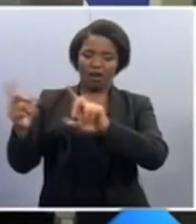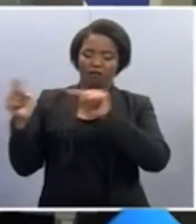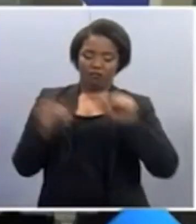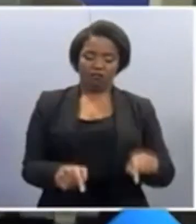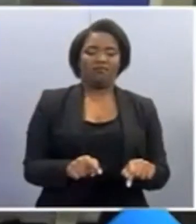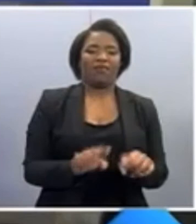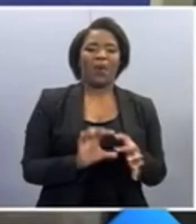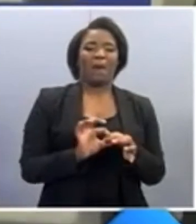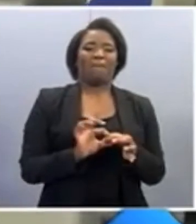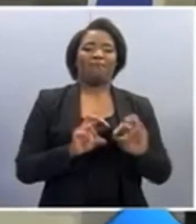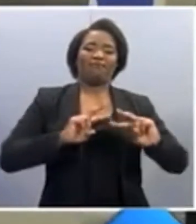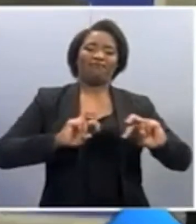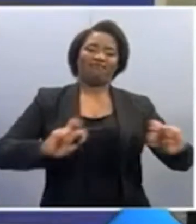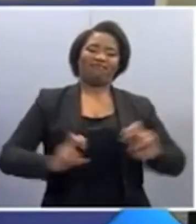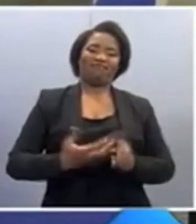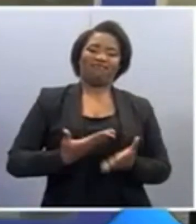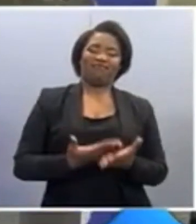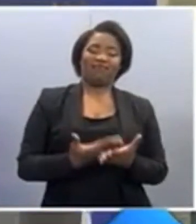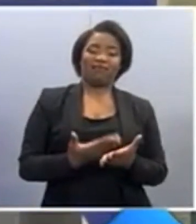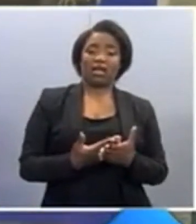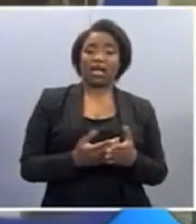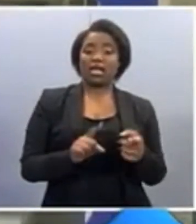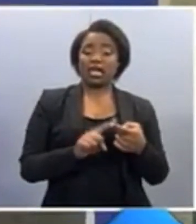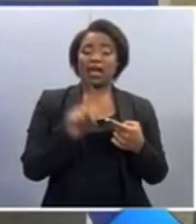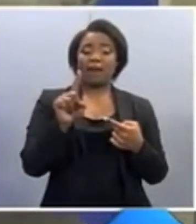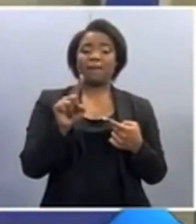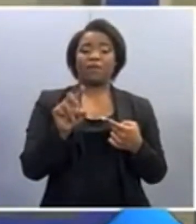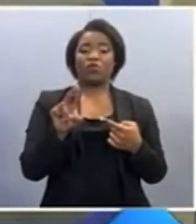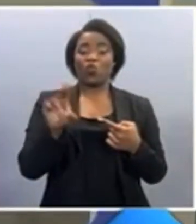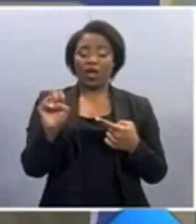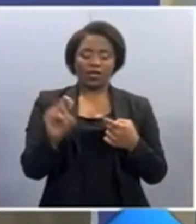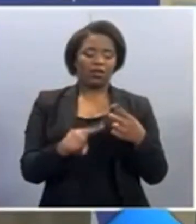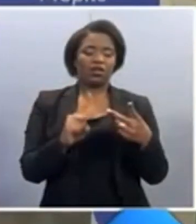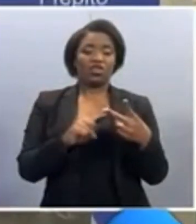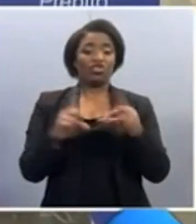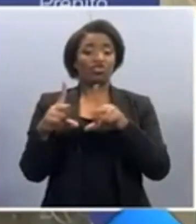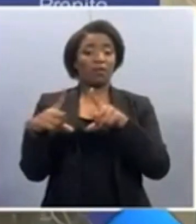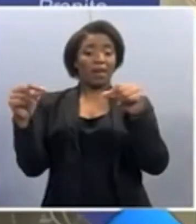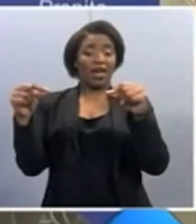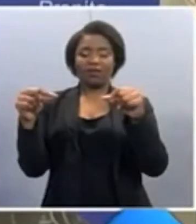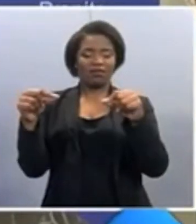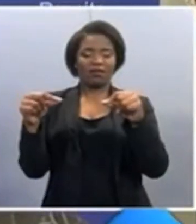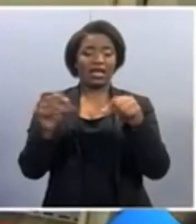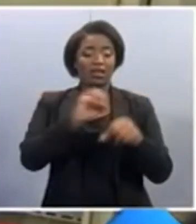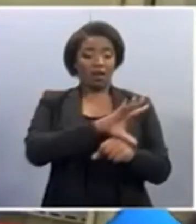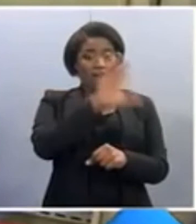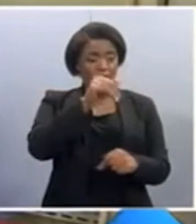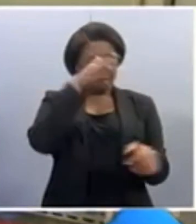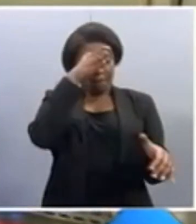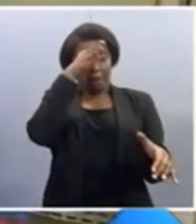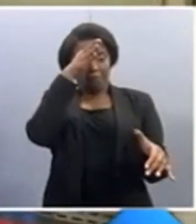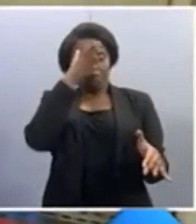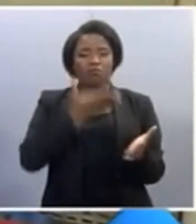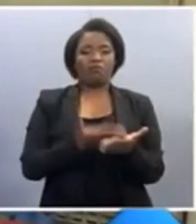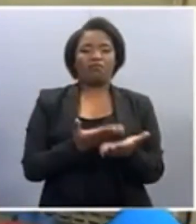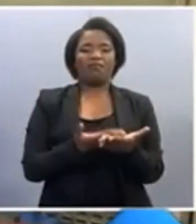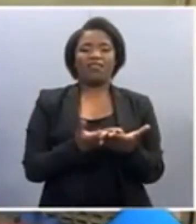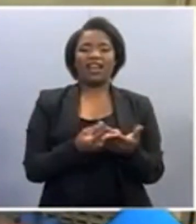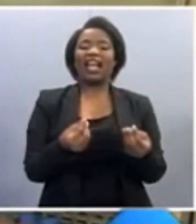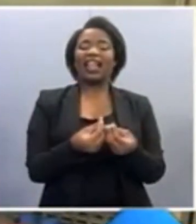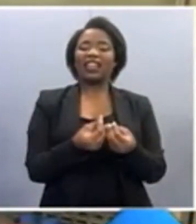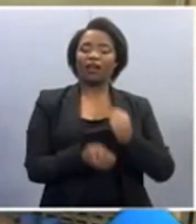With technology matching Japan and the U.S., South African experts believe they'll be able to produce data locally